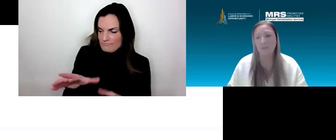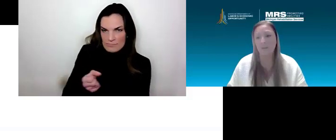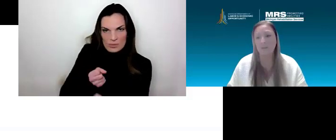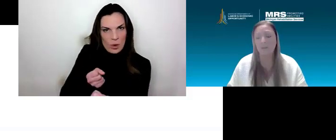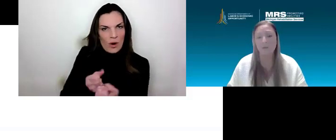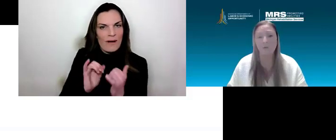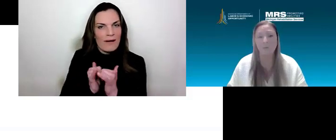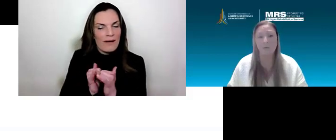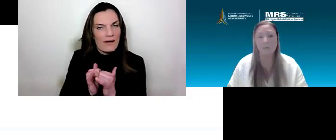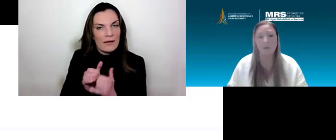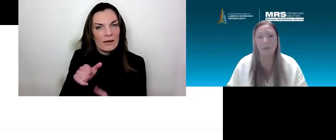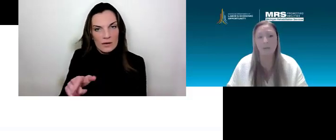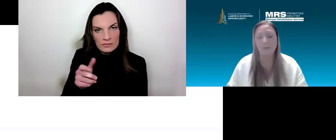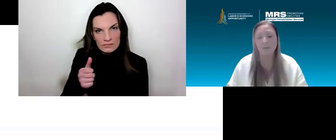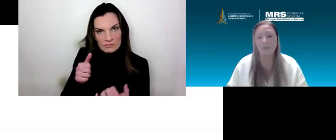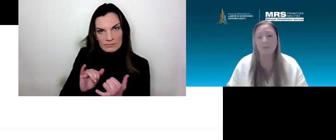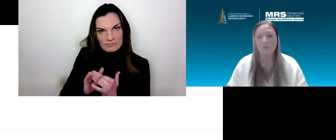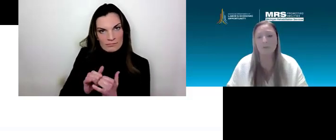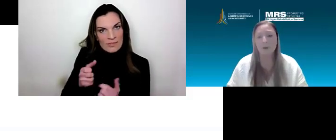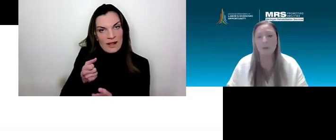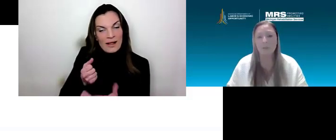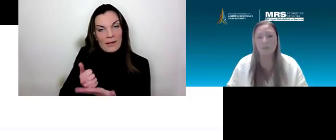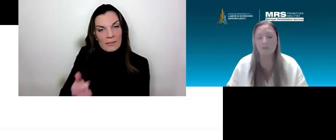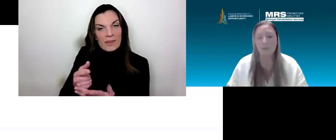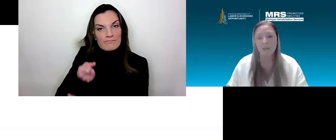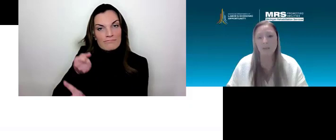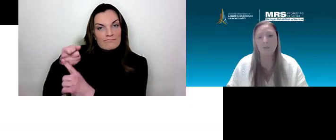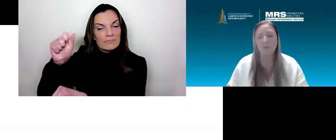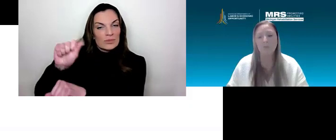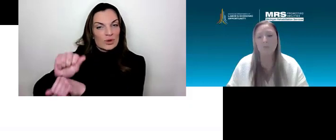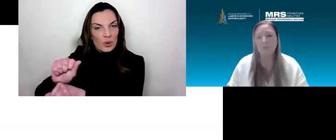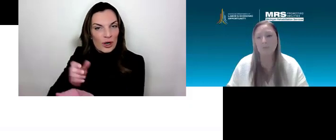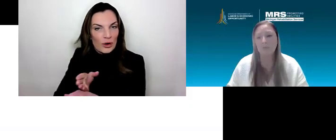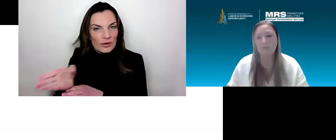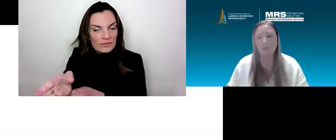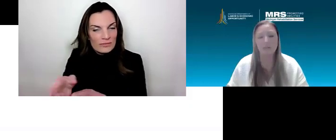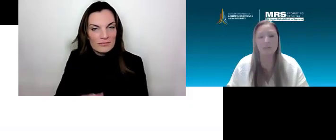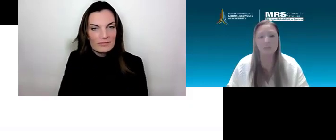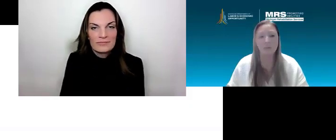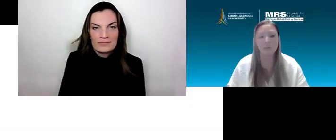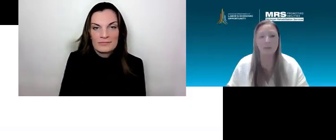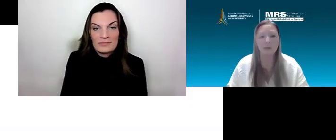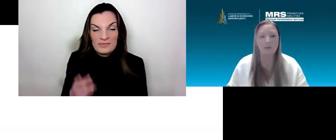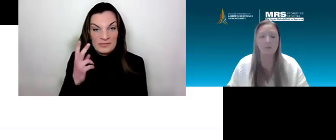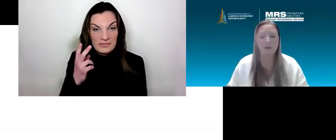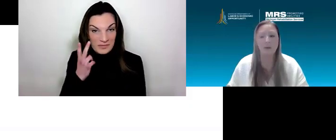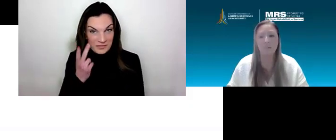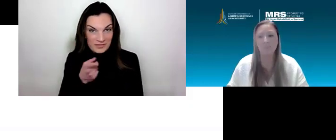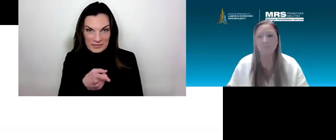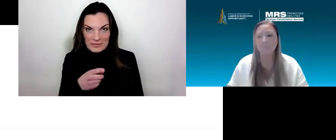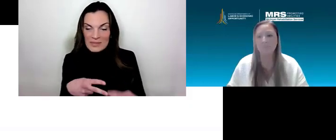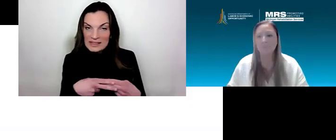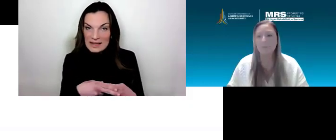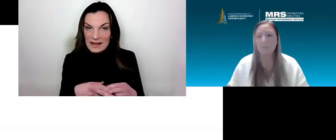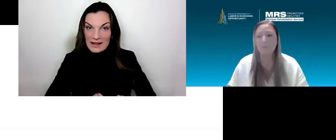in their career path? So on this slide, you will see just a little bit of